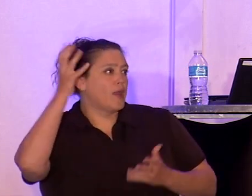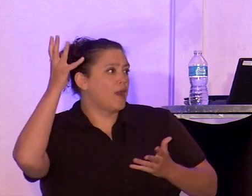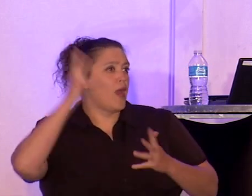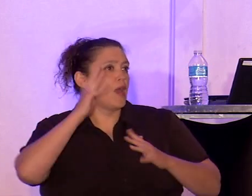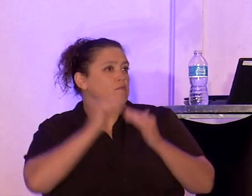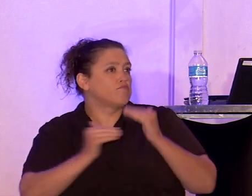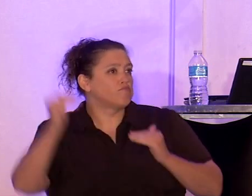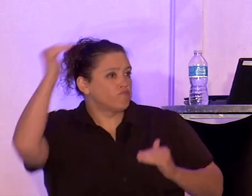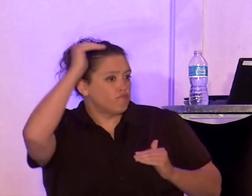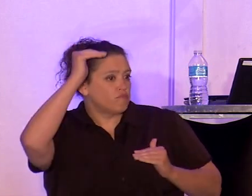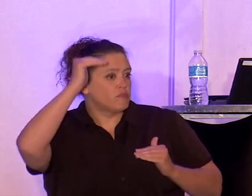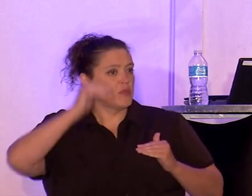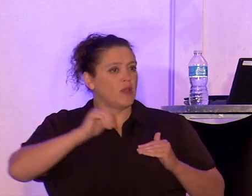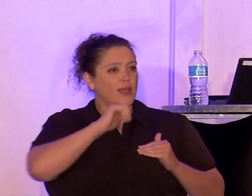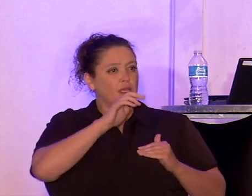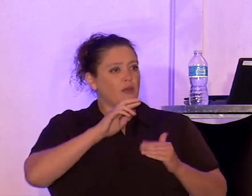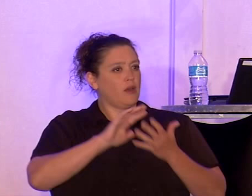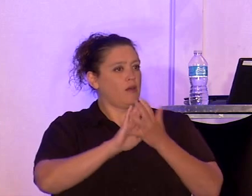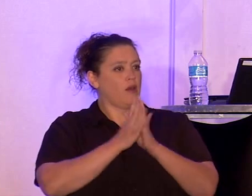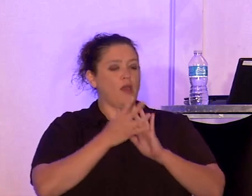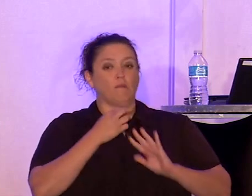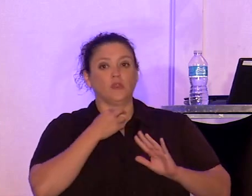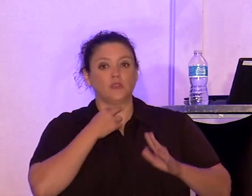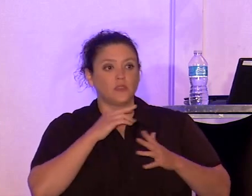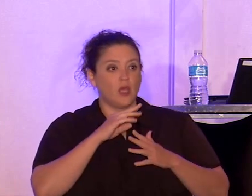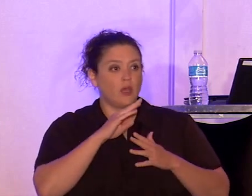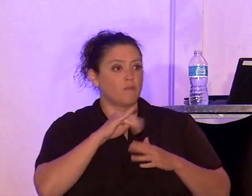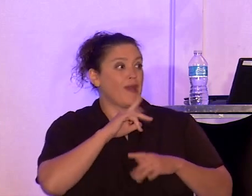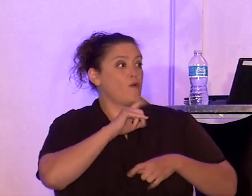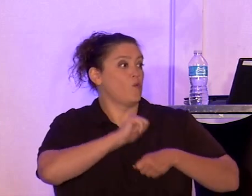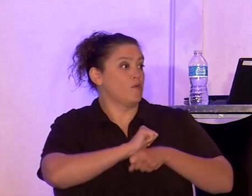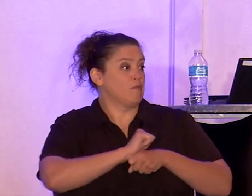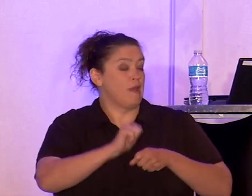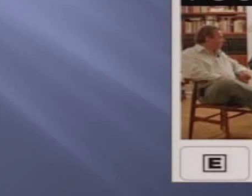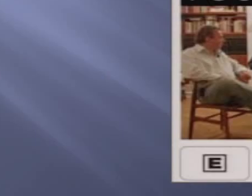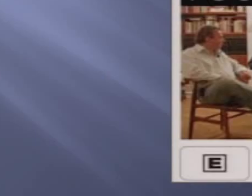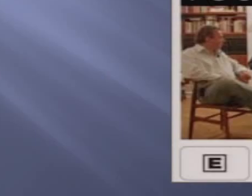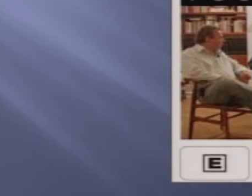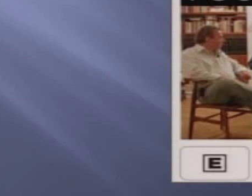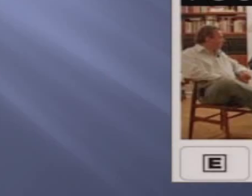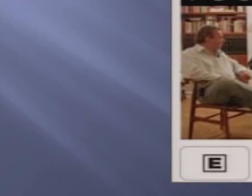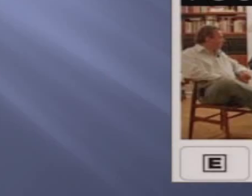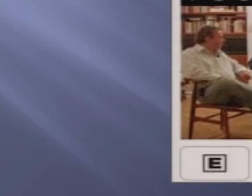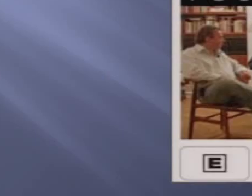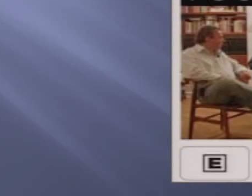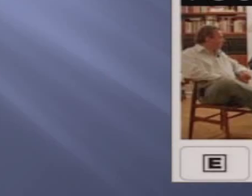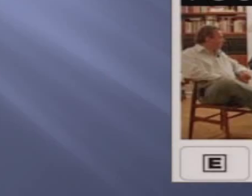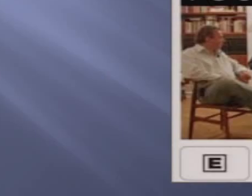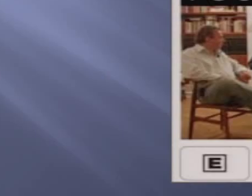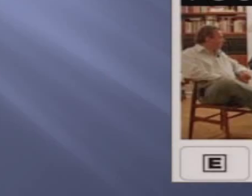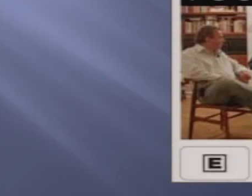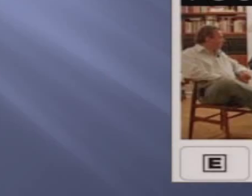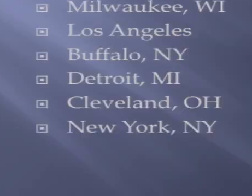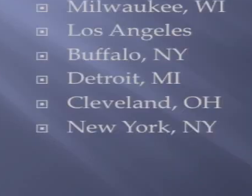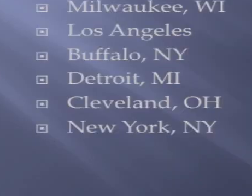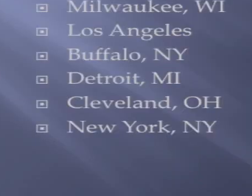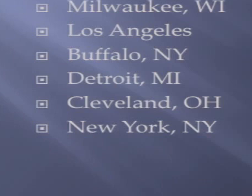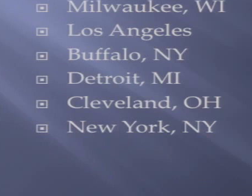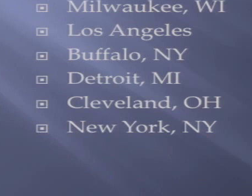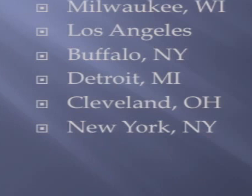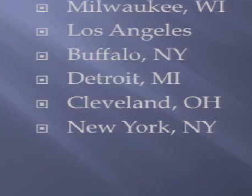be untethered by the realities of urban communities in places like